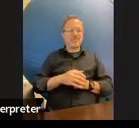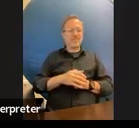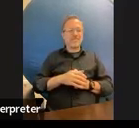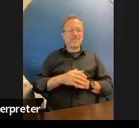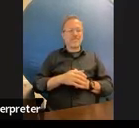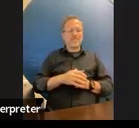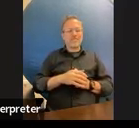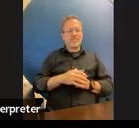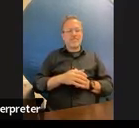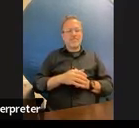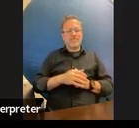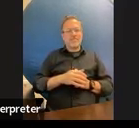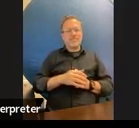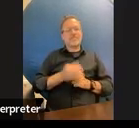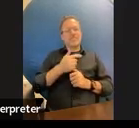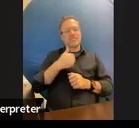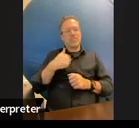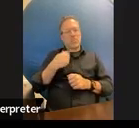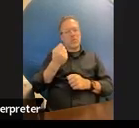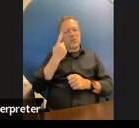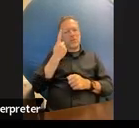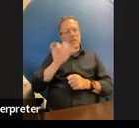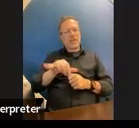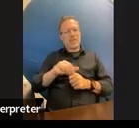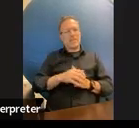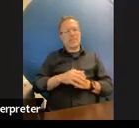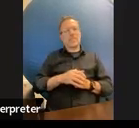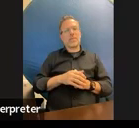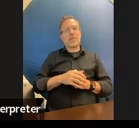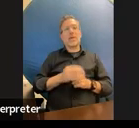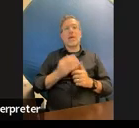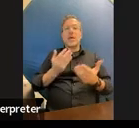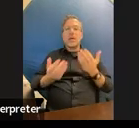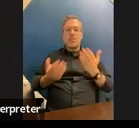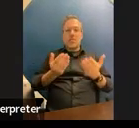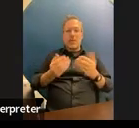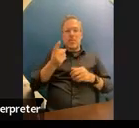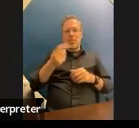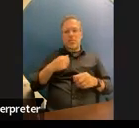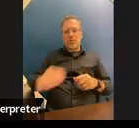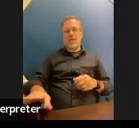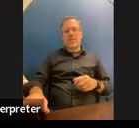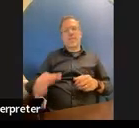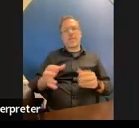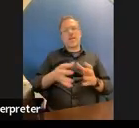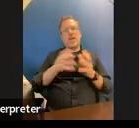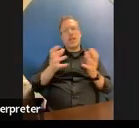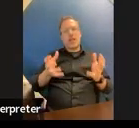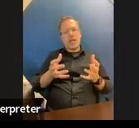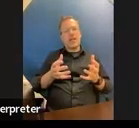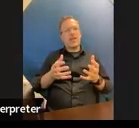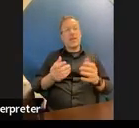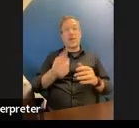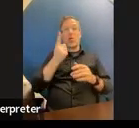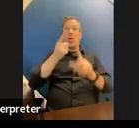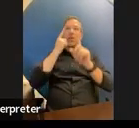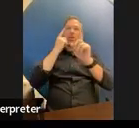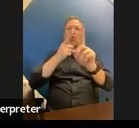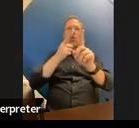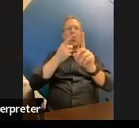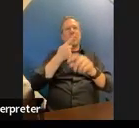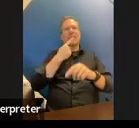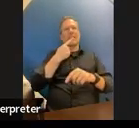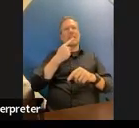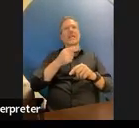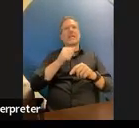we get that um and you probably have a lot of um like that one goal we had unable to follow